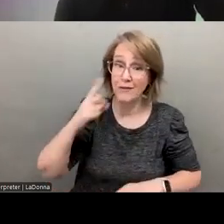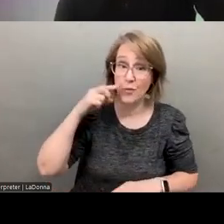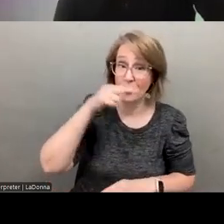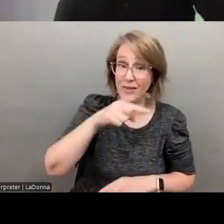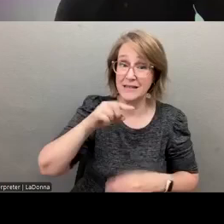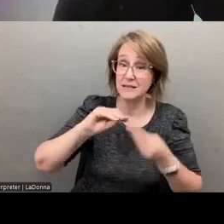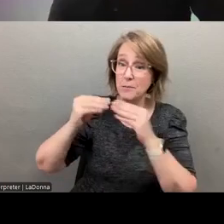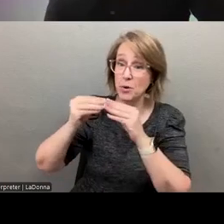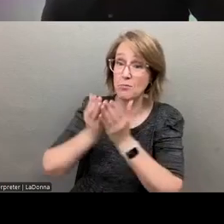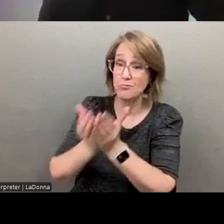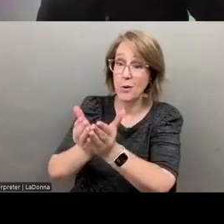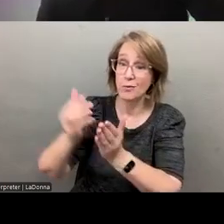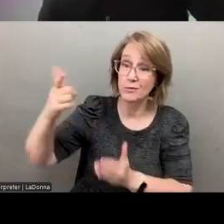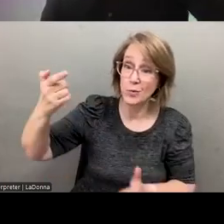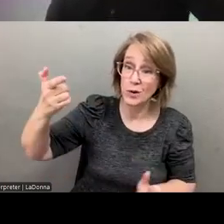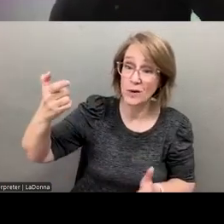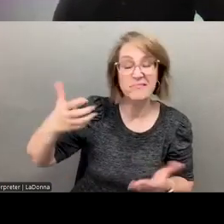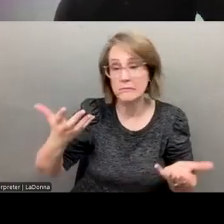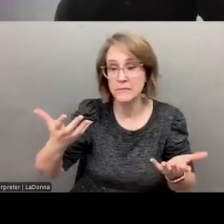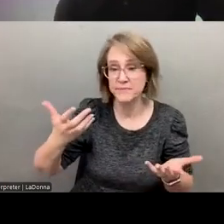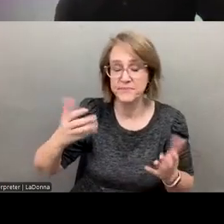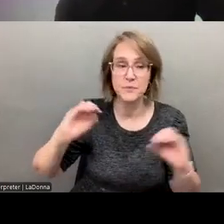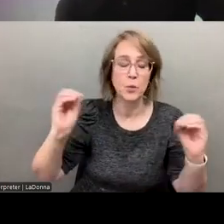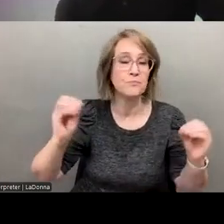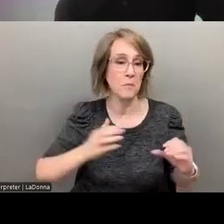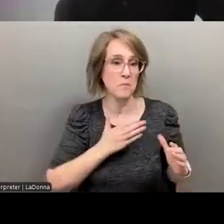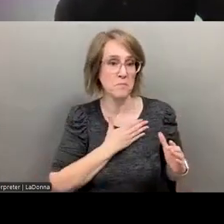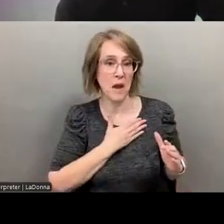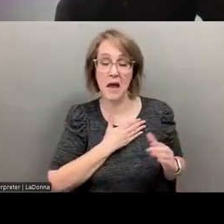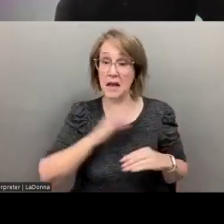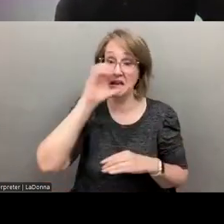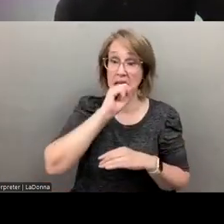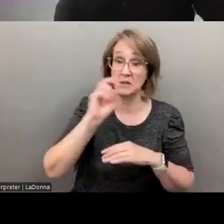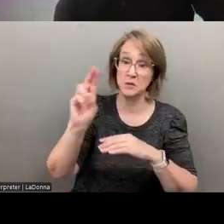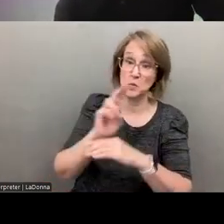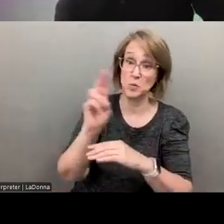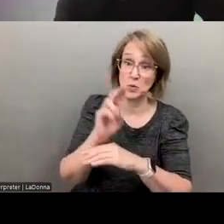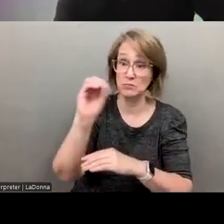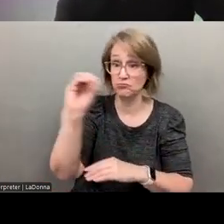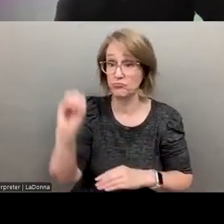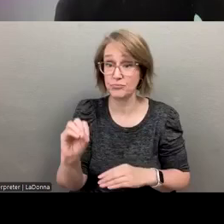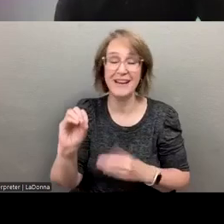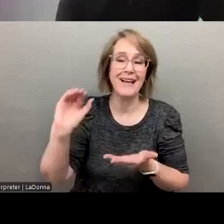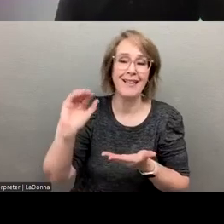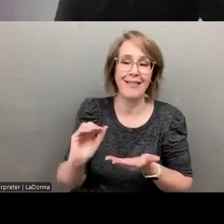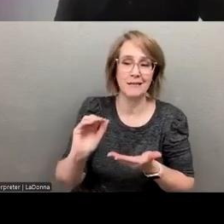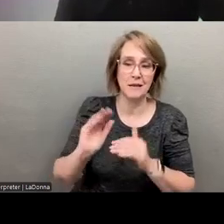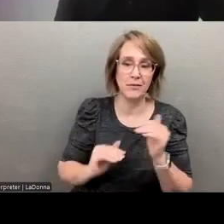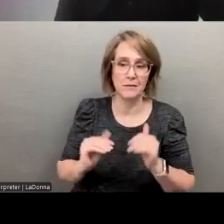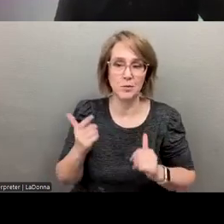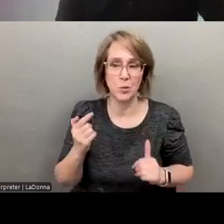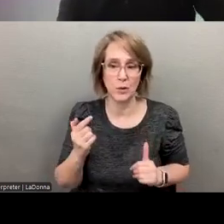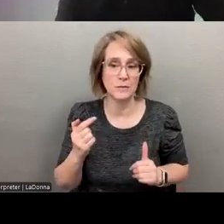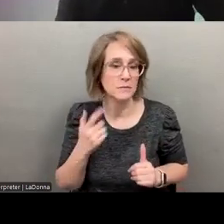but my guess is, or, or at least my hope is that its utilization rate is actually less because that means